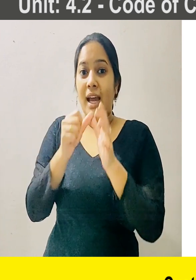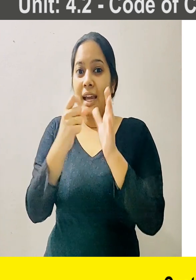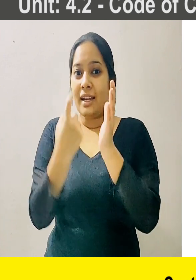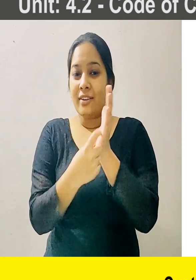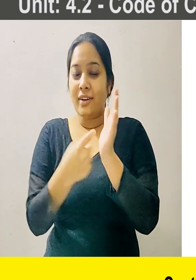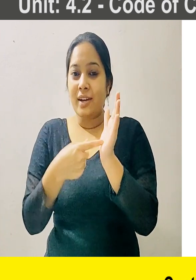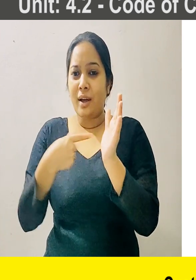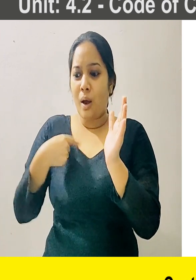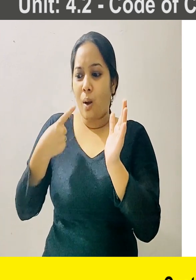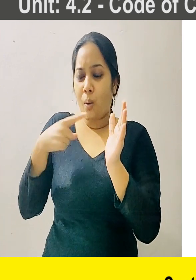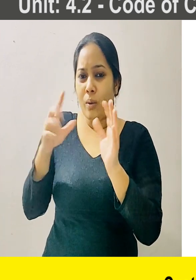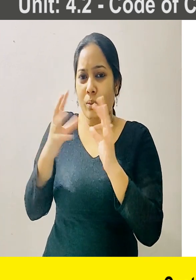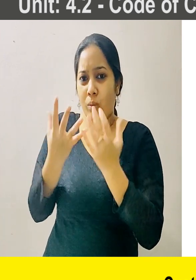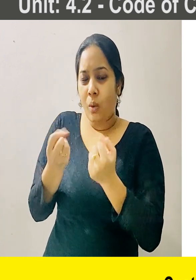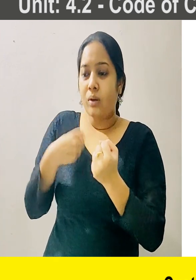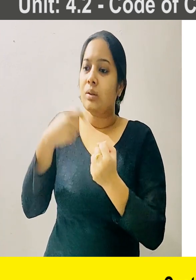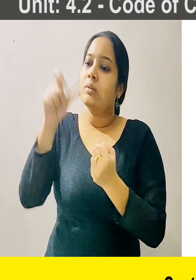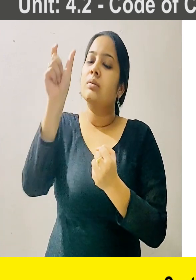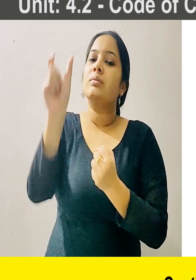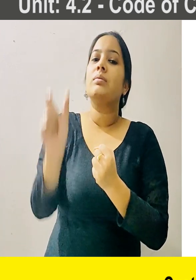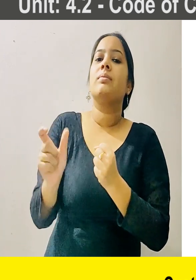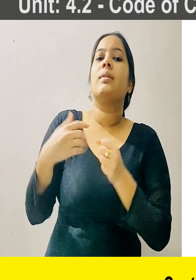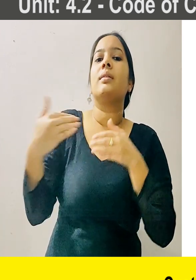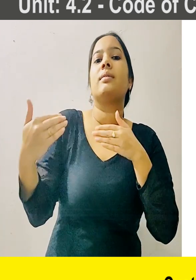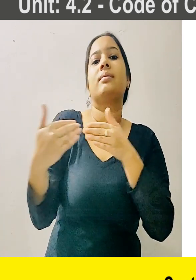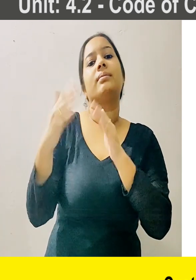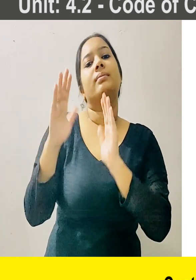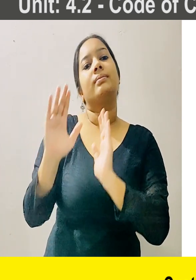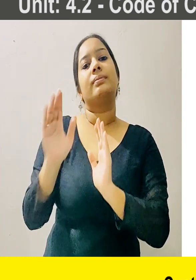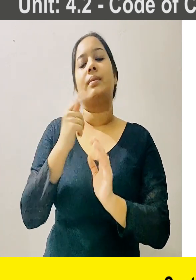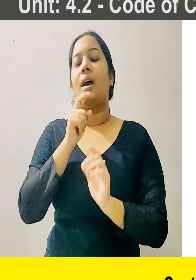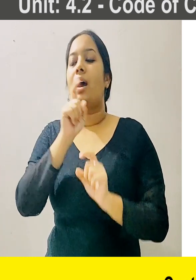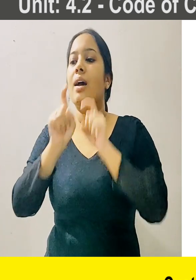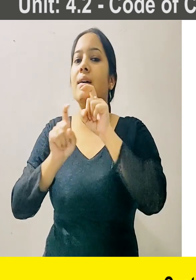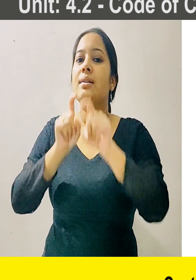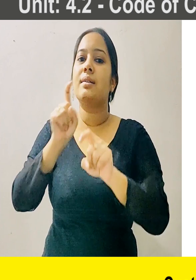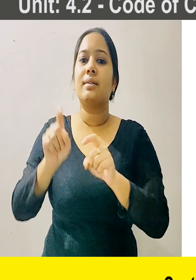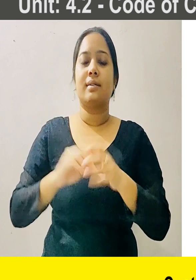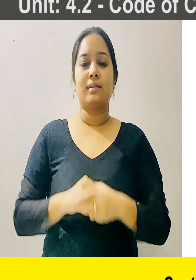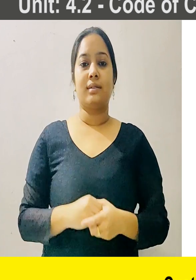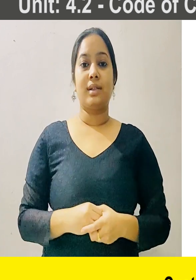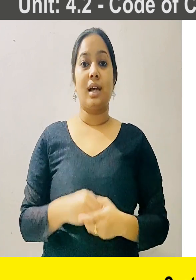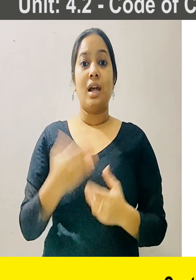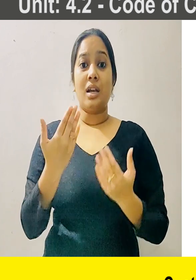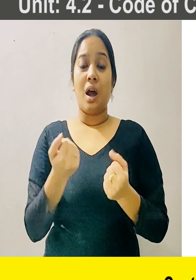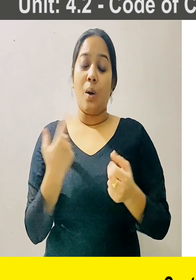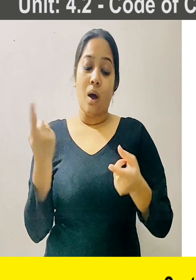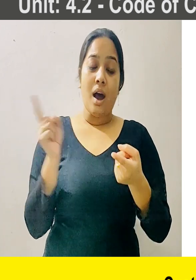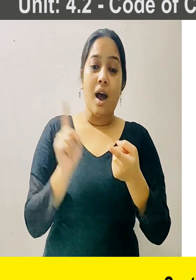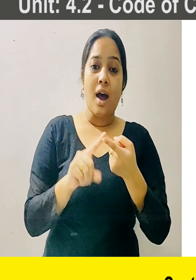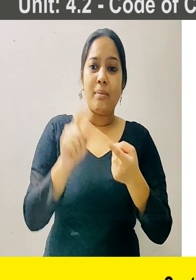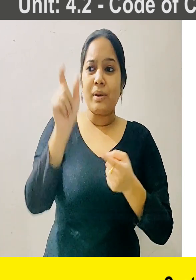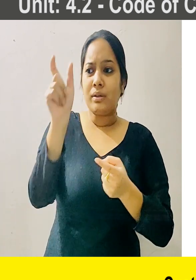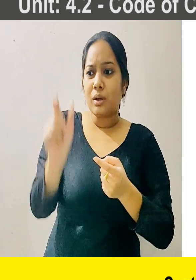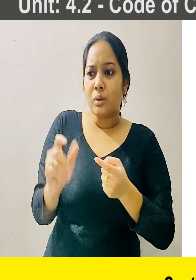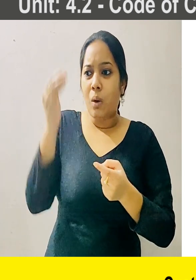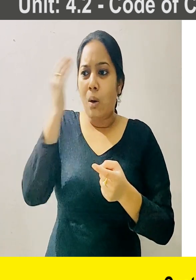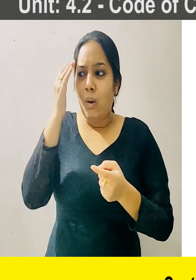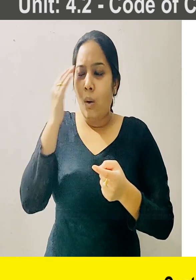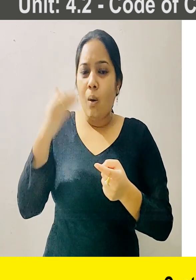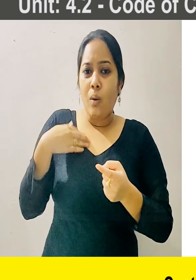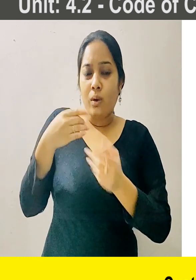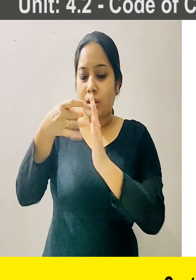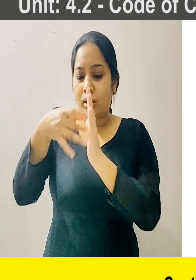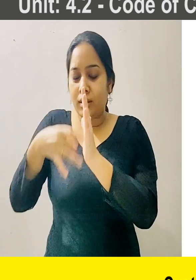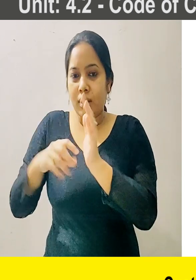Customers will be very unhappy if they find out that your business shares any private information that